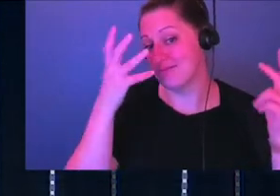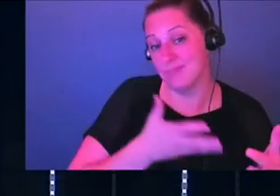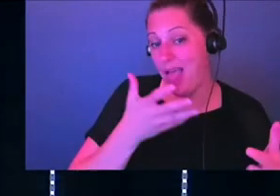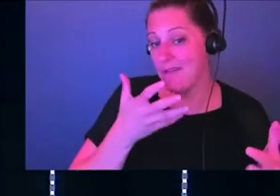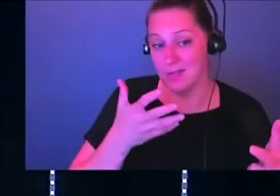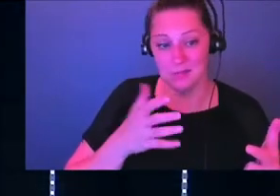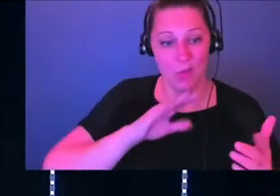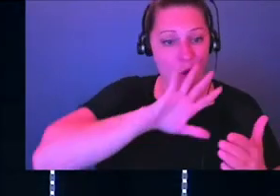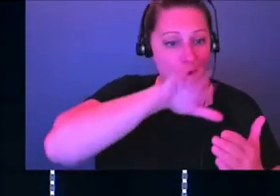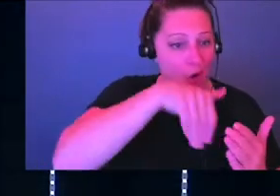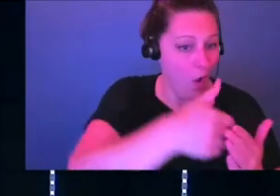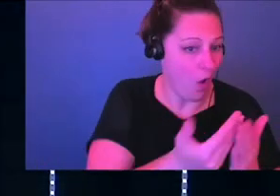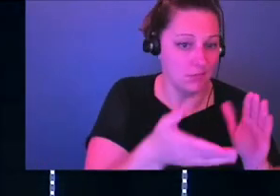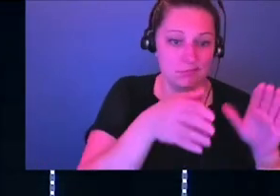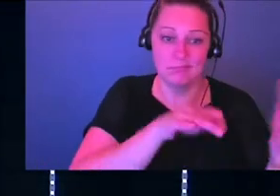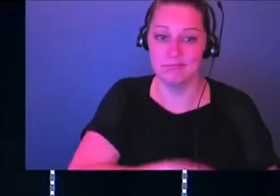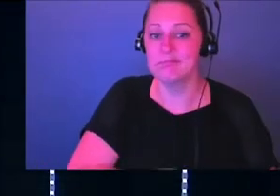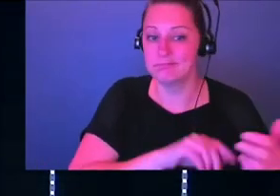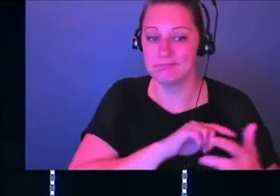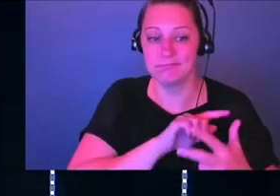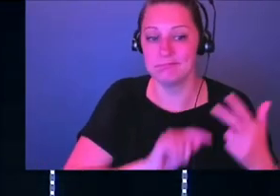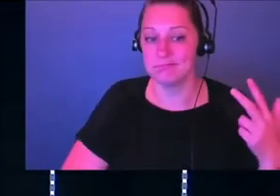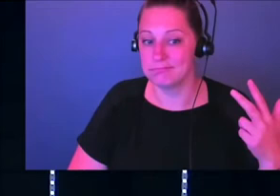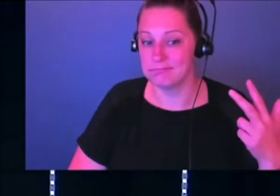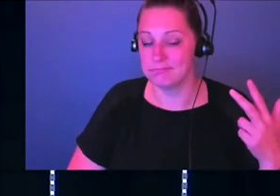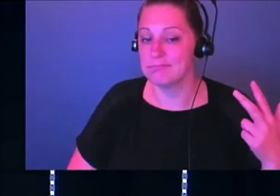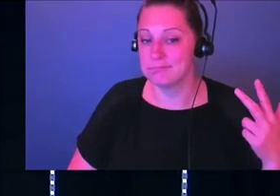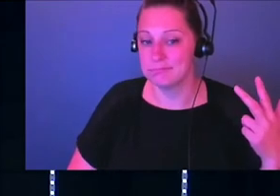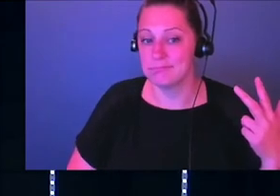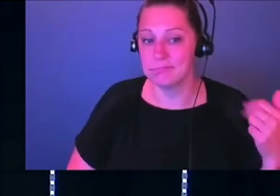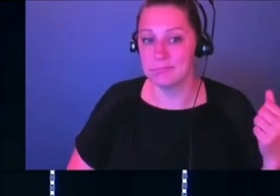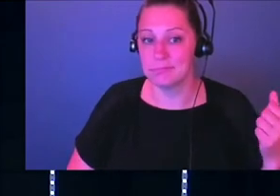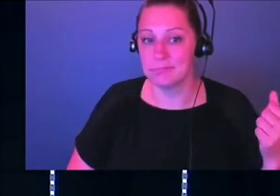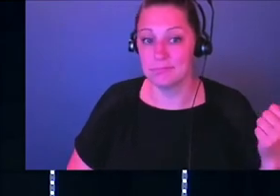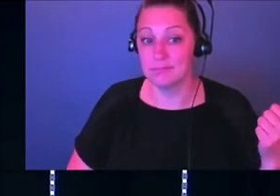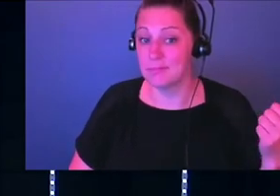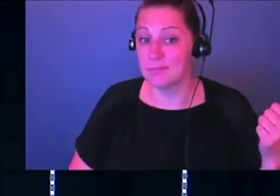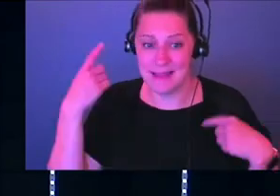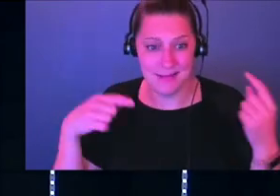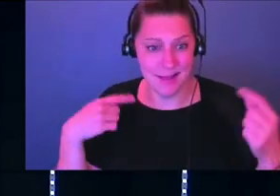No man escaped from that. It's insane.